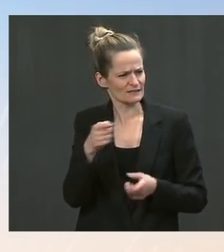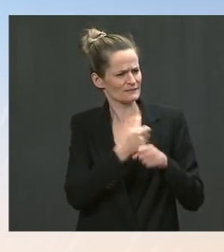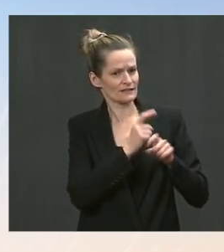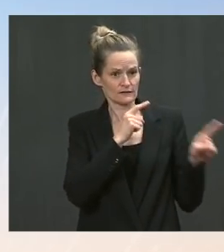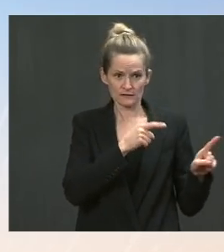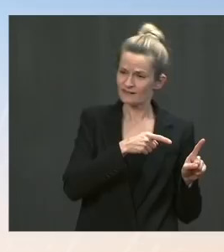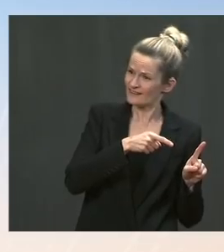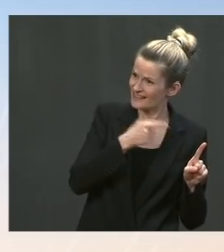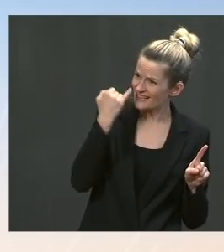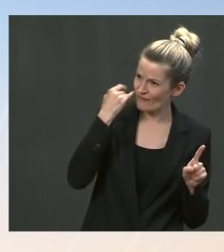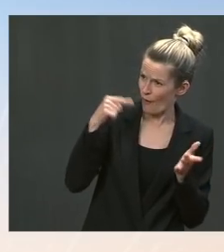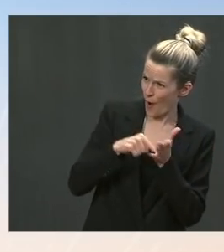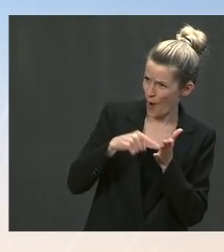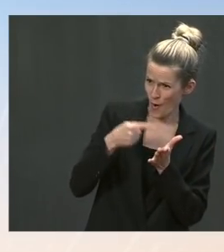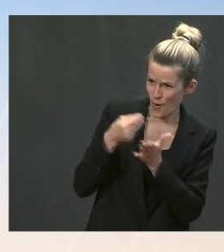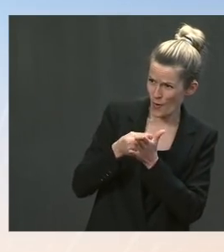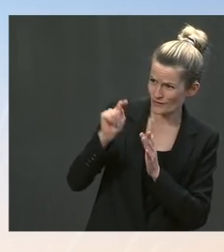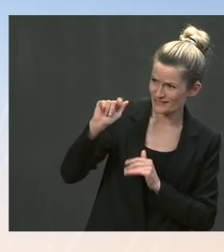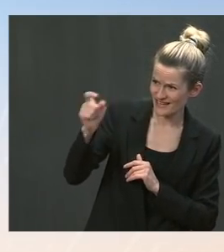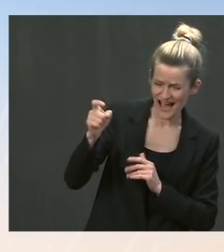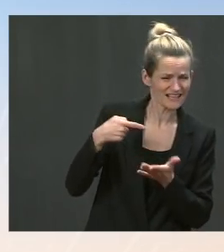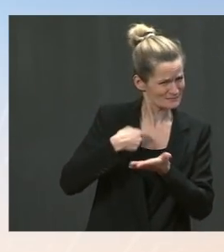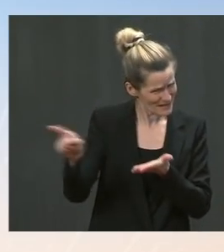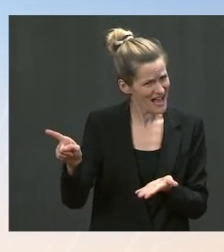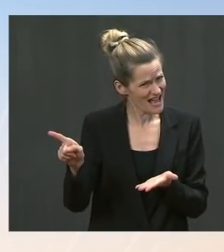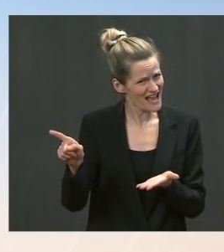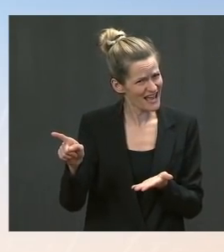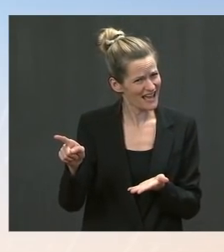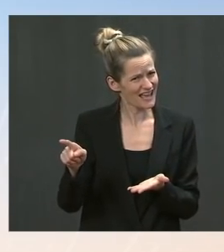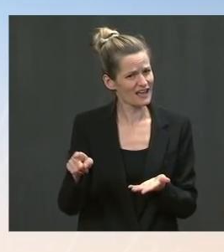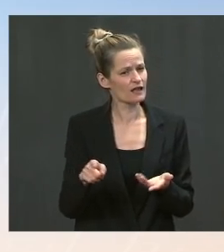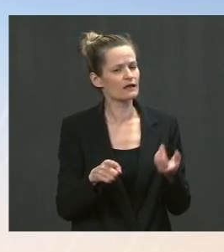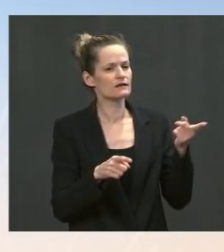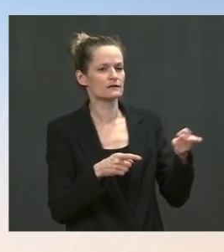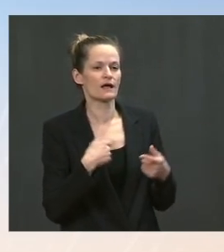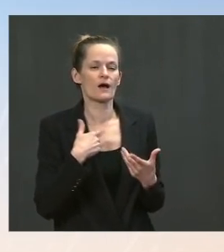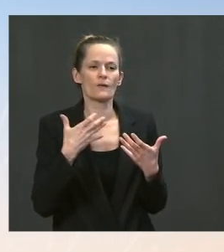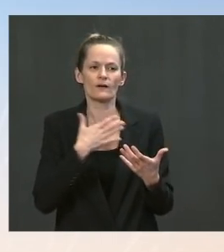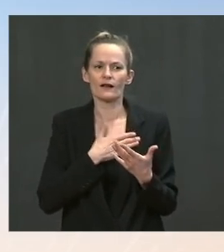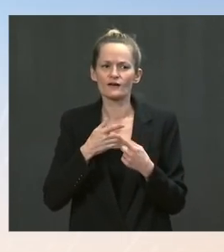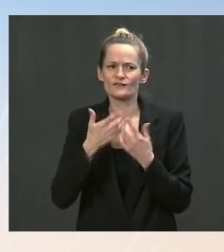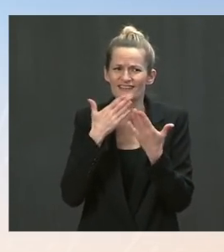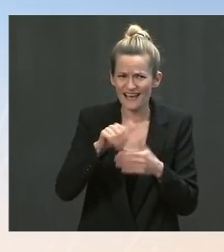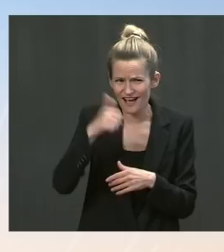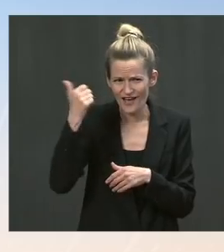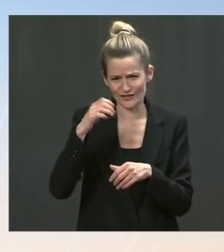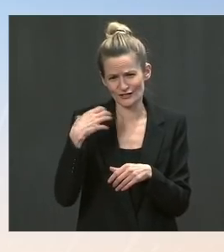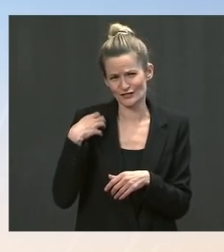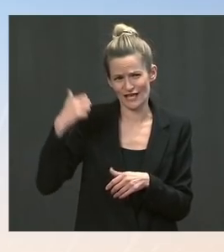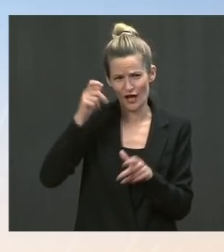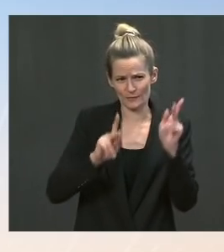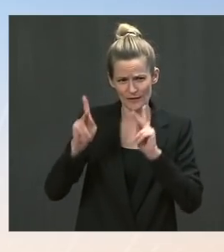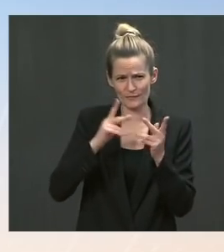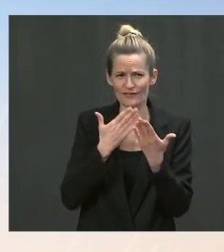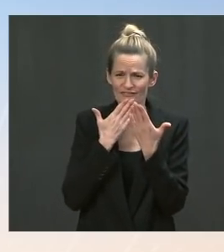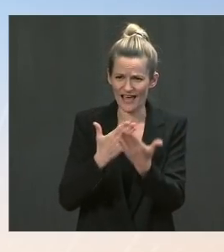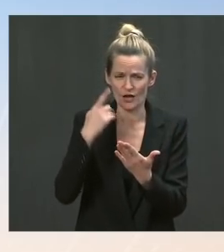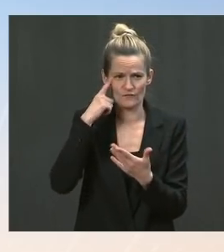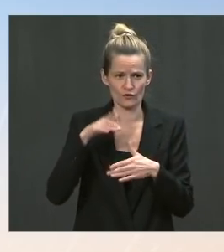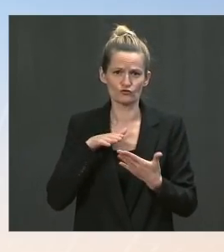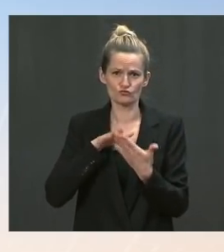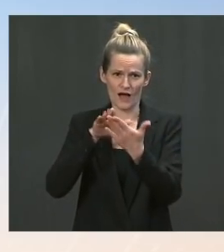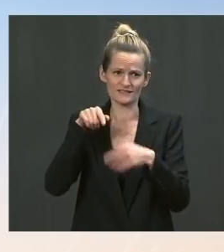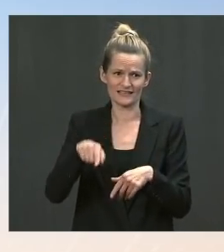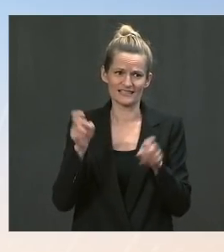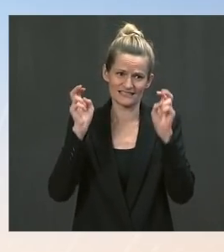very grateful to Chairman Wyden and other leaders in the Senate in pushing the Senate to address this issue. But we believe that the